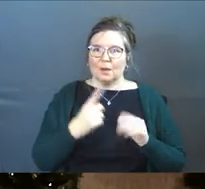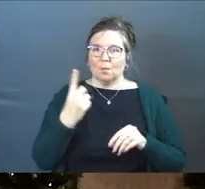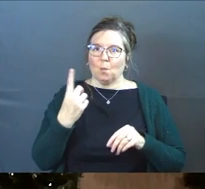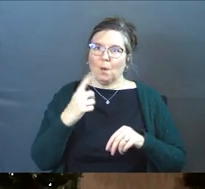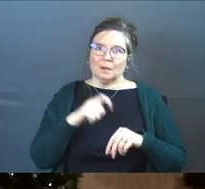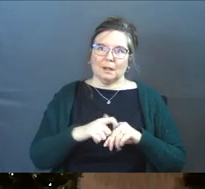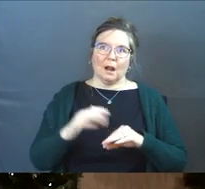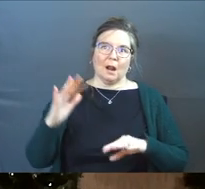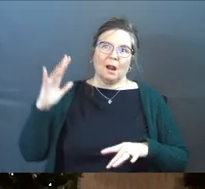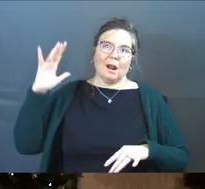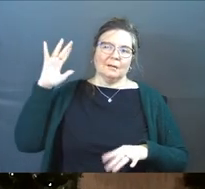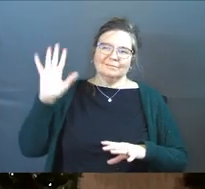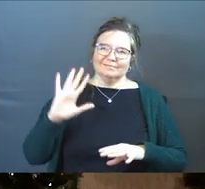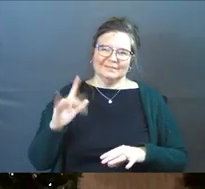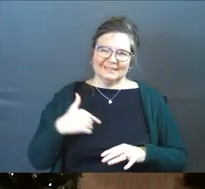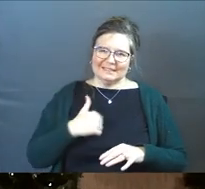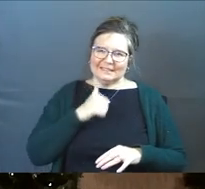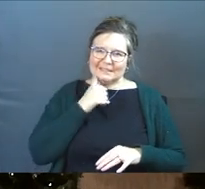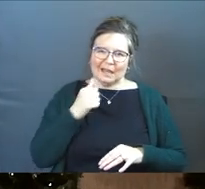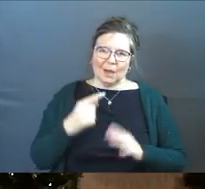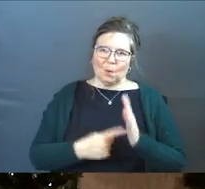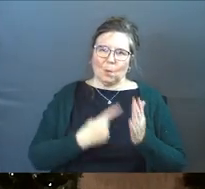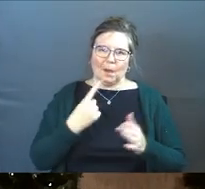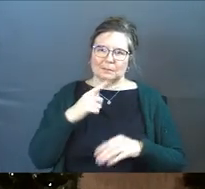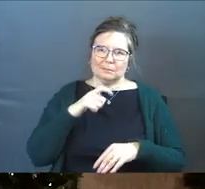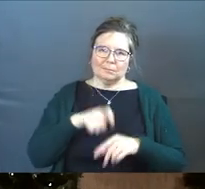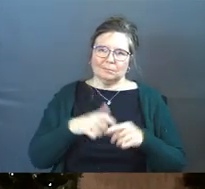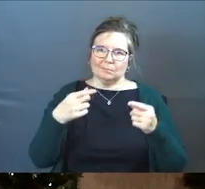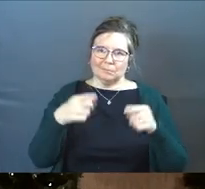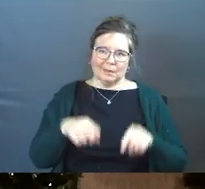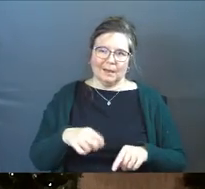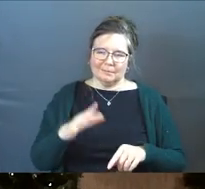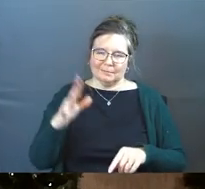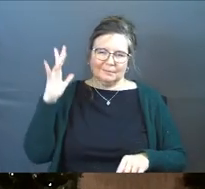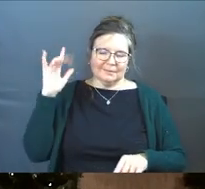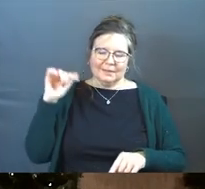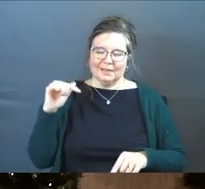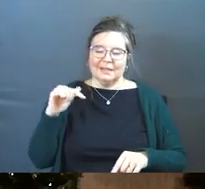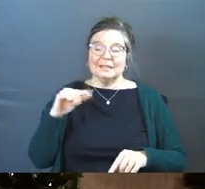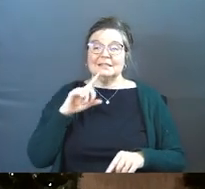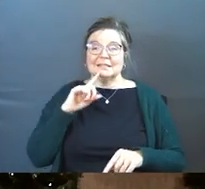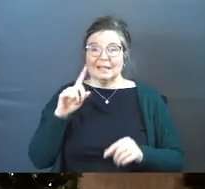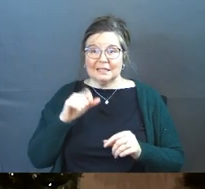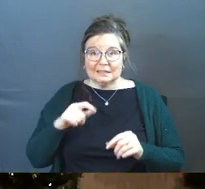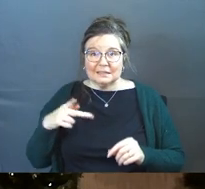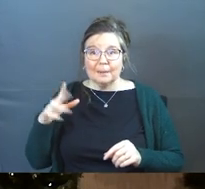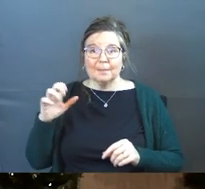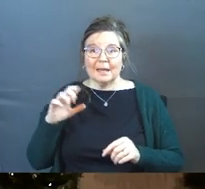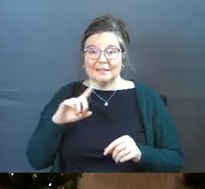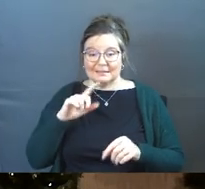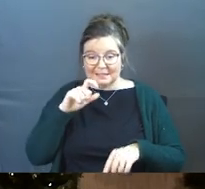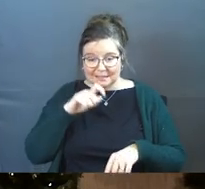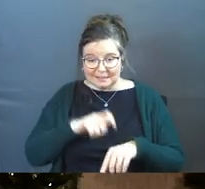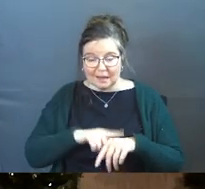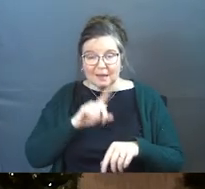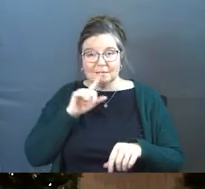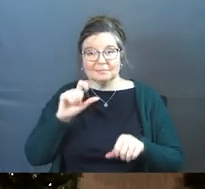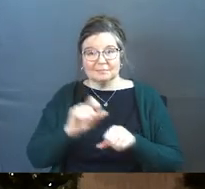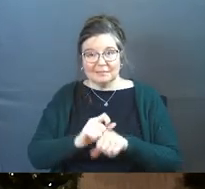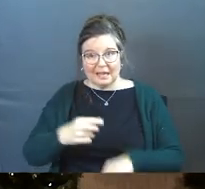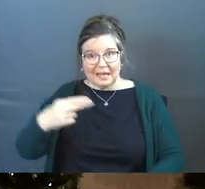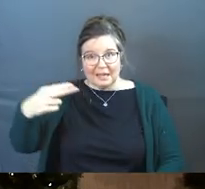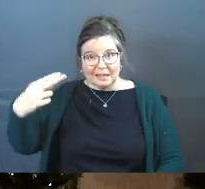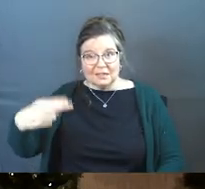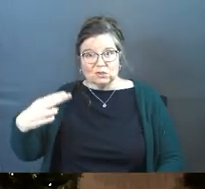upon a time. And this is not once upon a time. This is in space and time and in